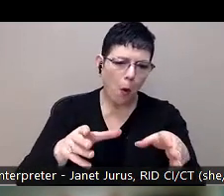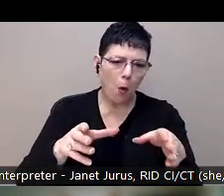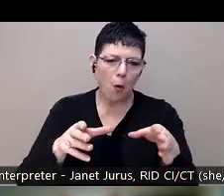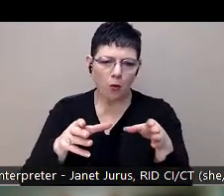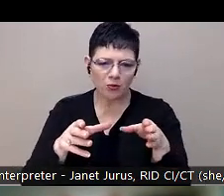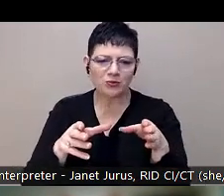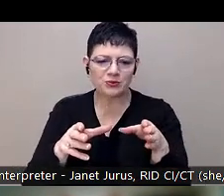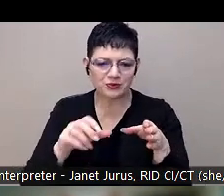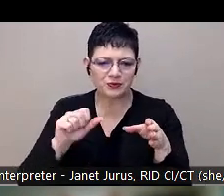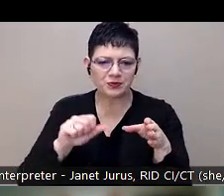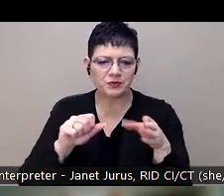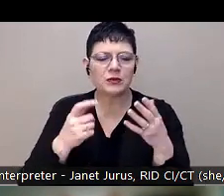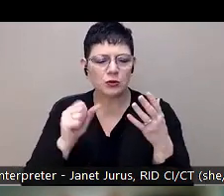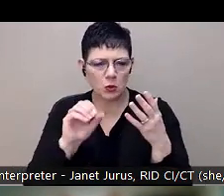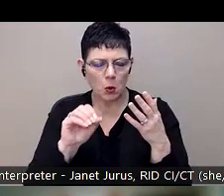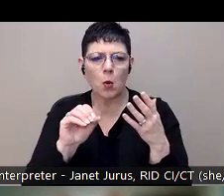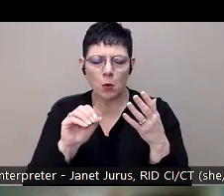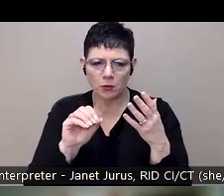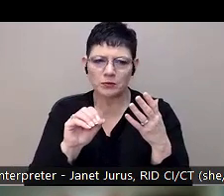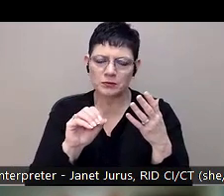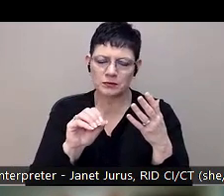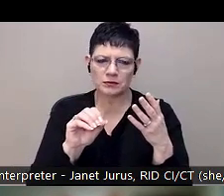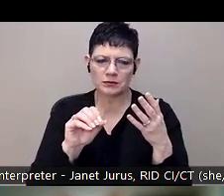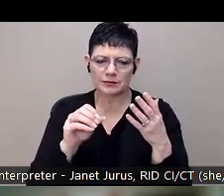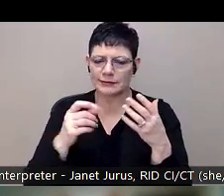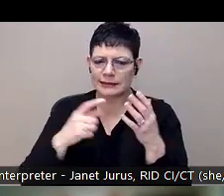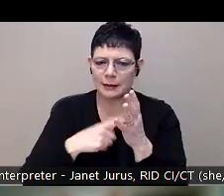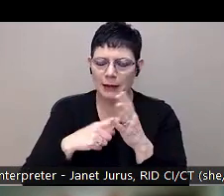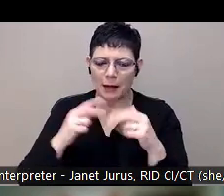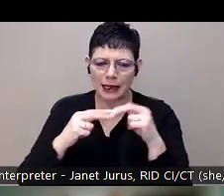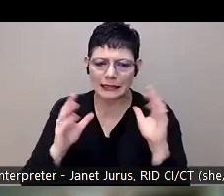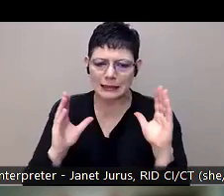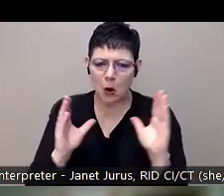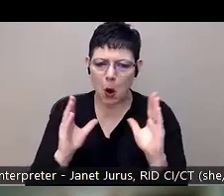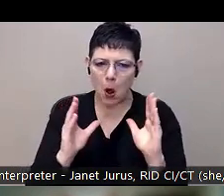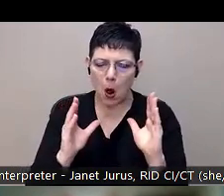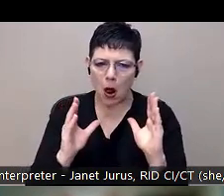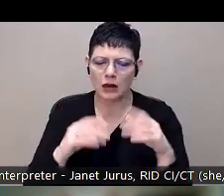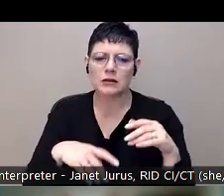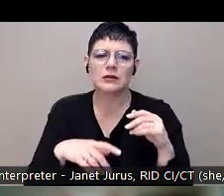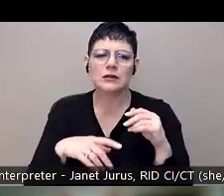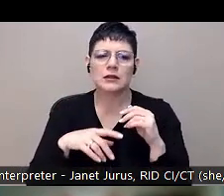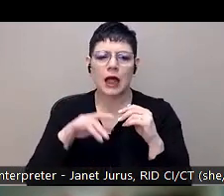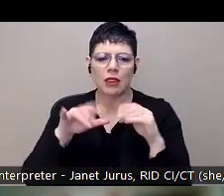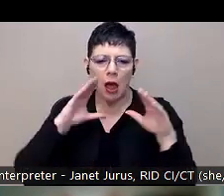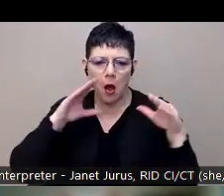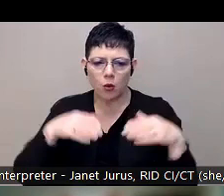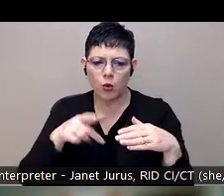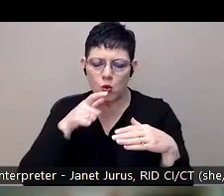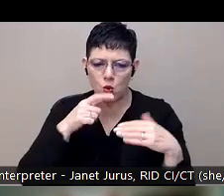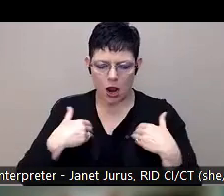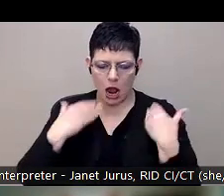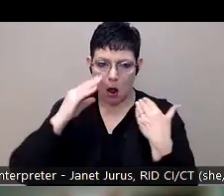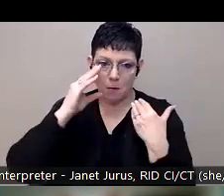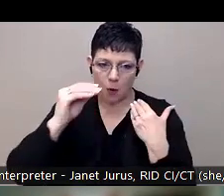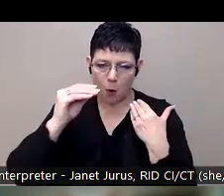not space for them in the building. Um, and these groups are geared toward the boys, uh, and tackle